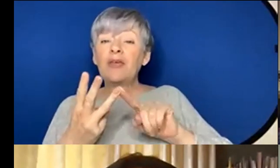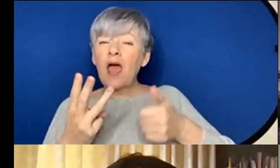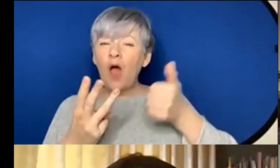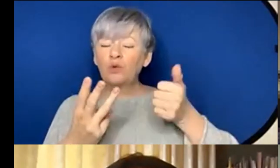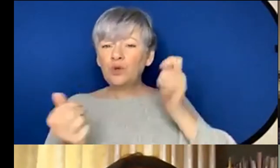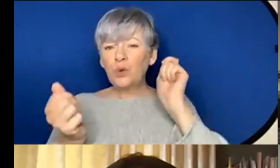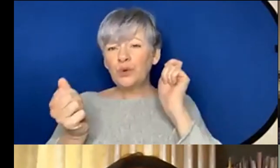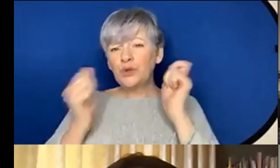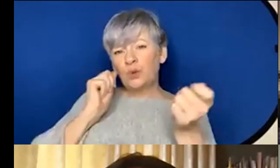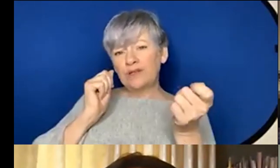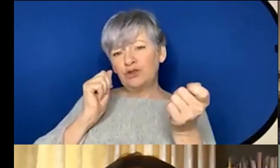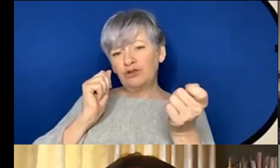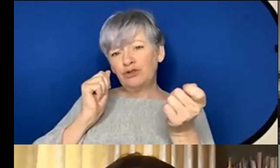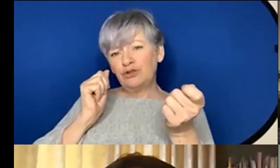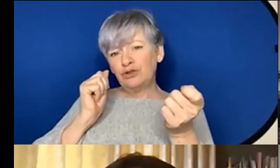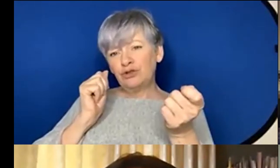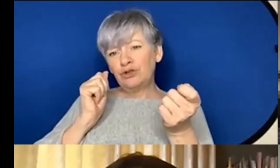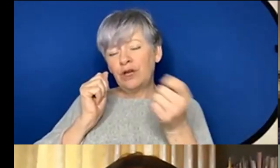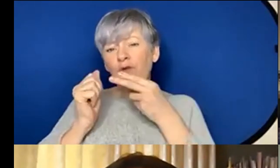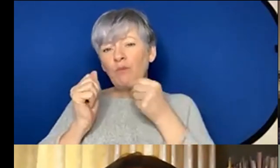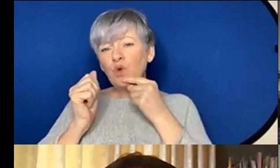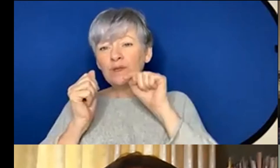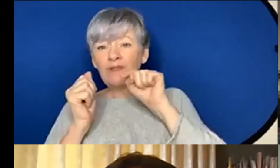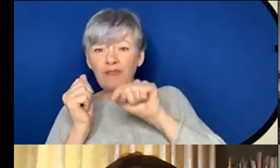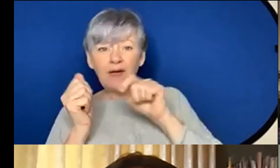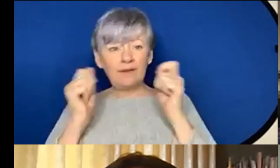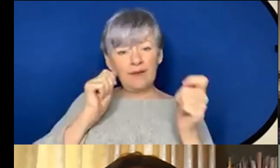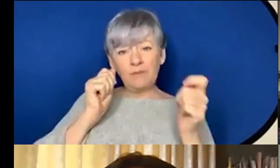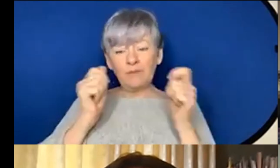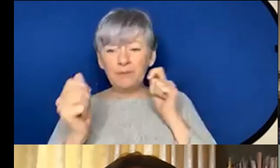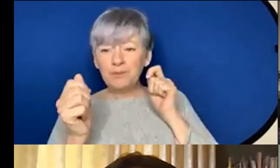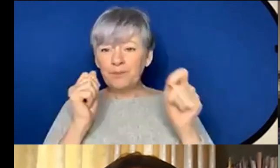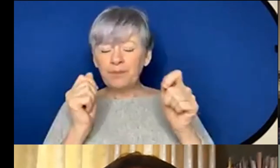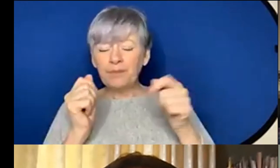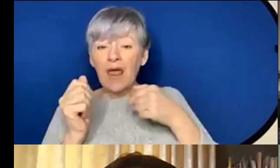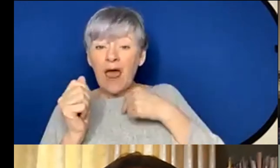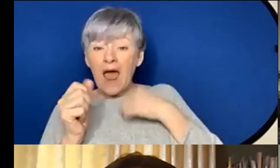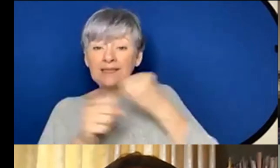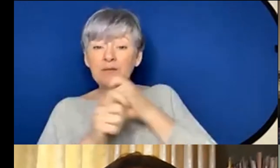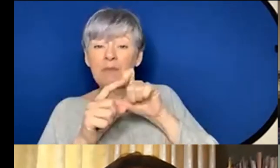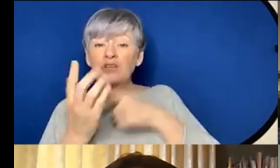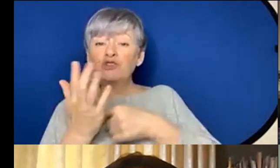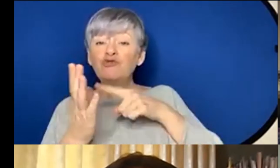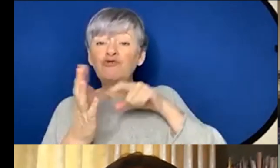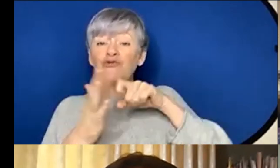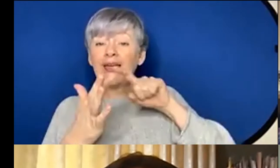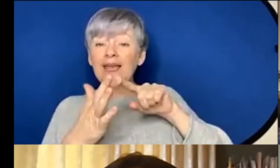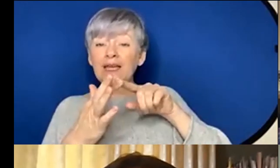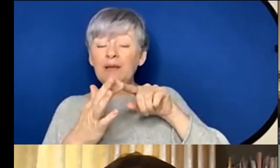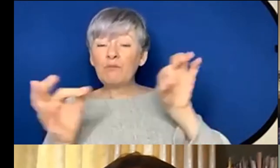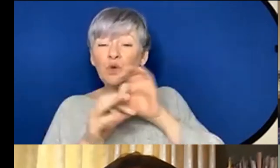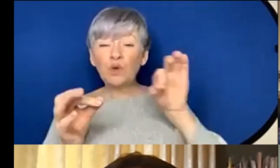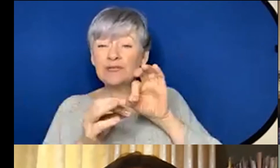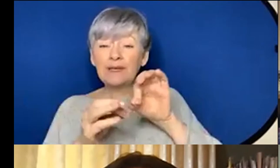between that using that and that because I did my Drake music residency in the different Drake